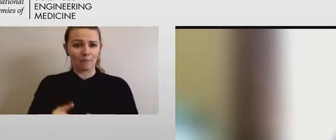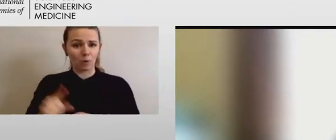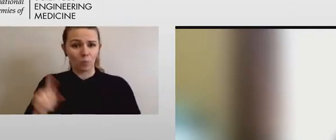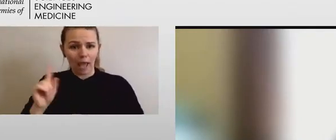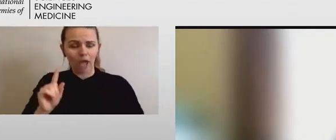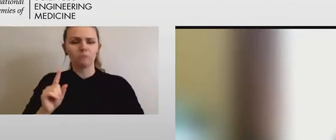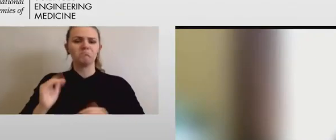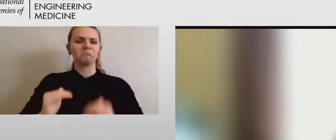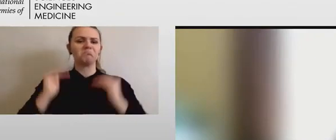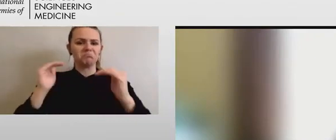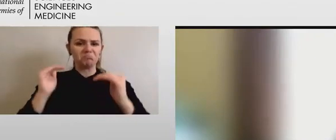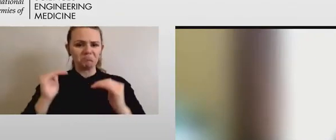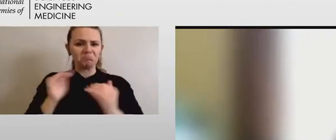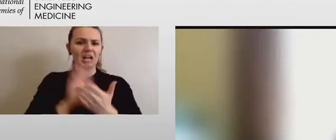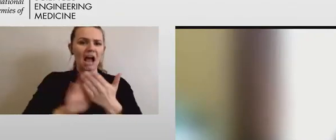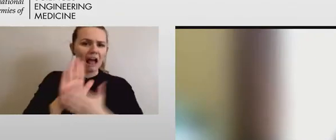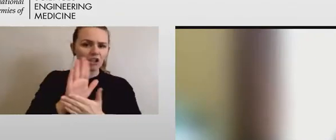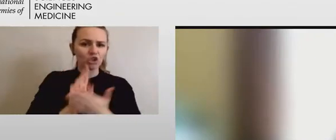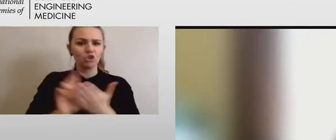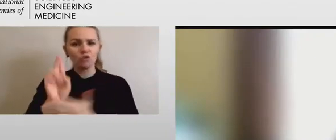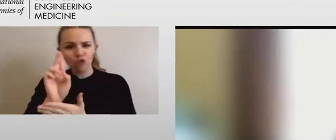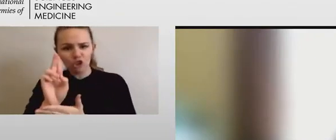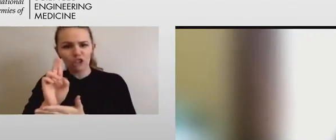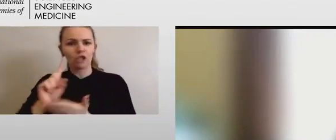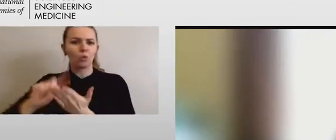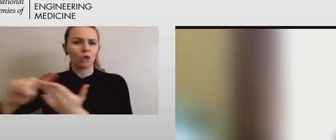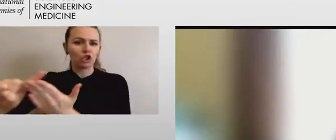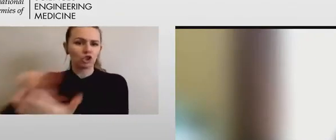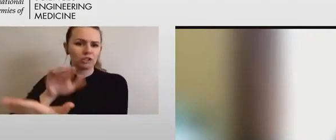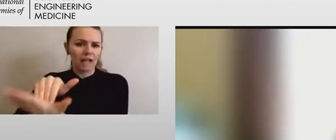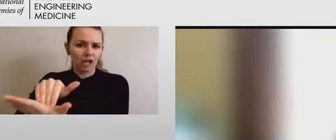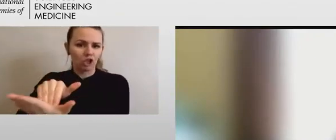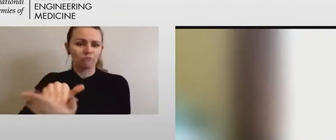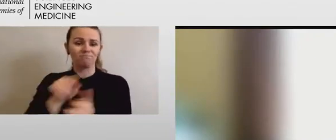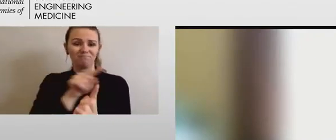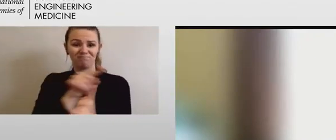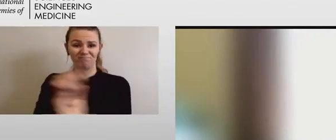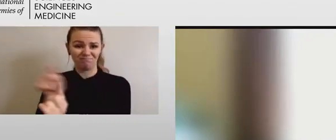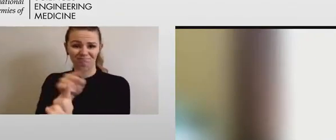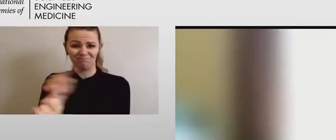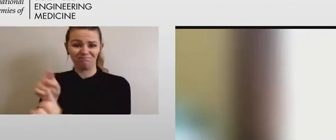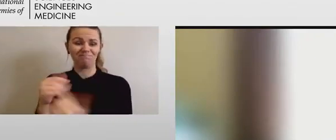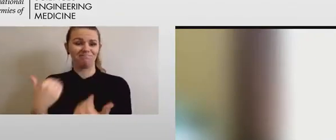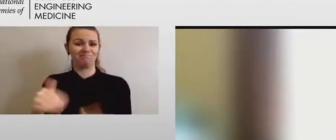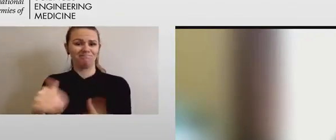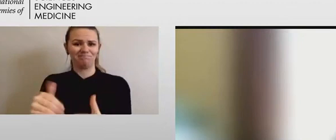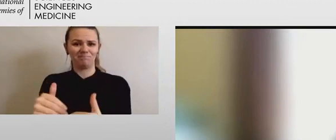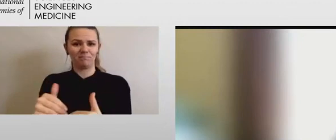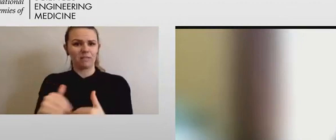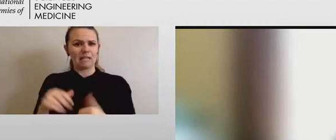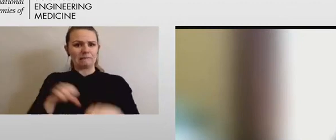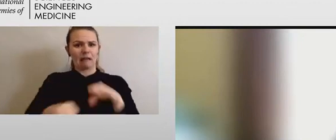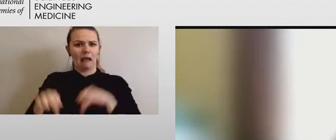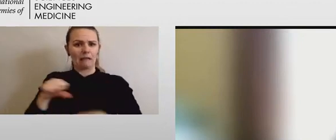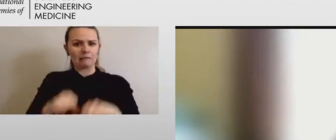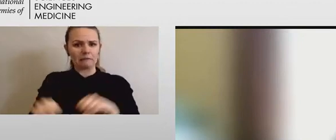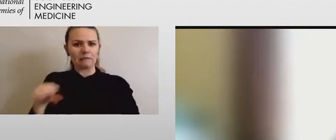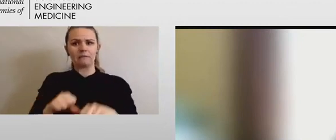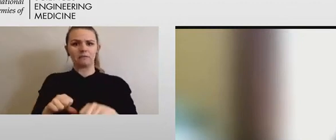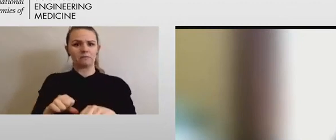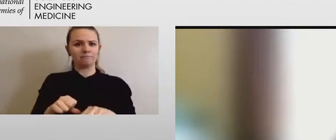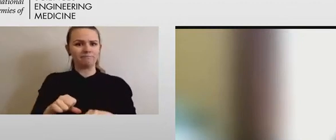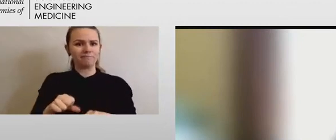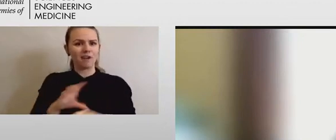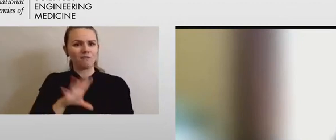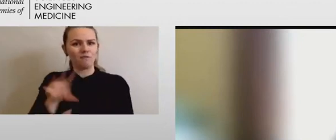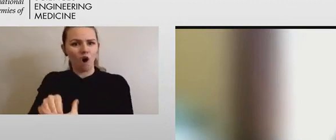centers. These are really the forges in which scientists and engineers in the life sciences